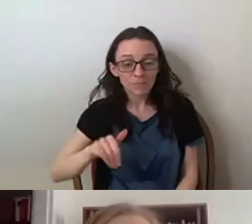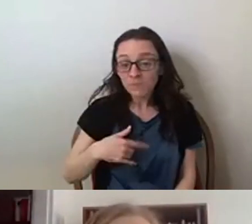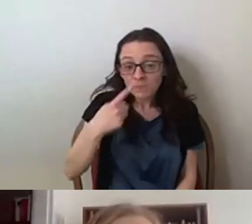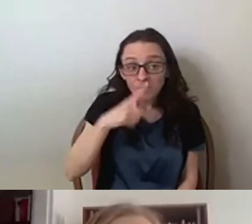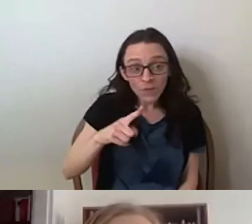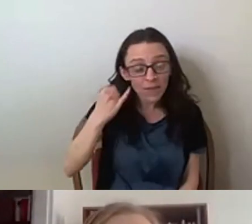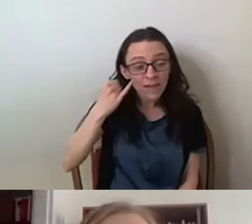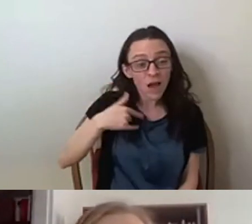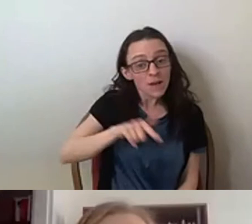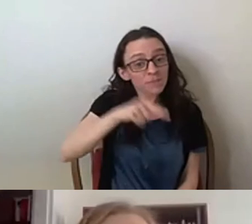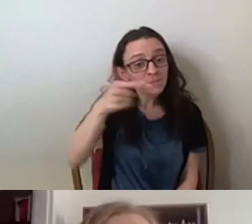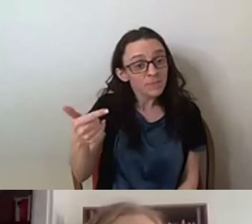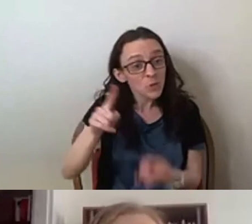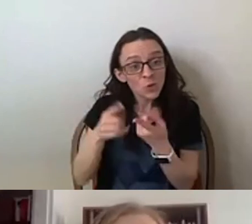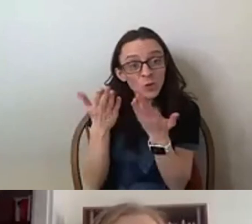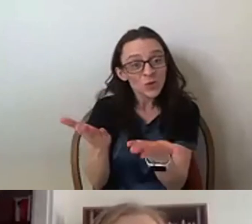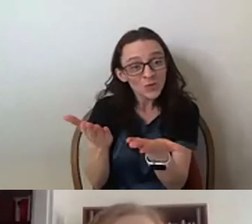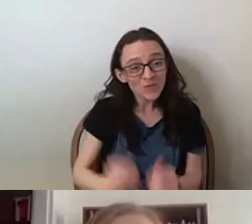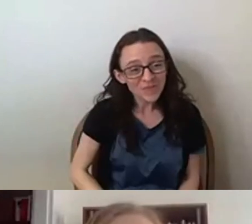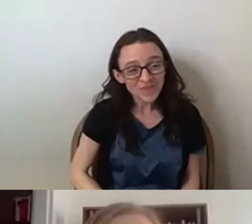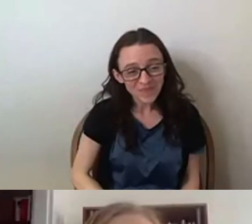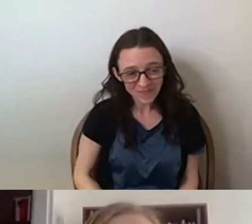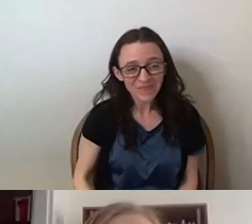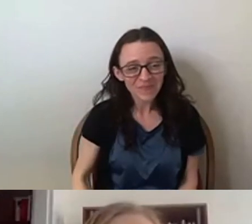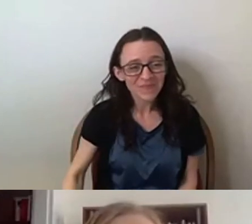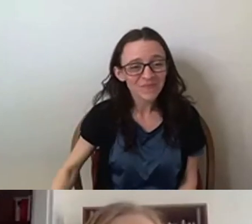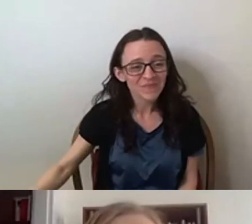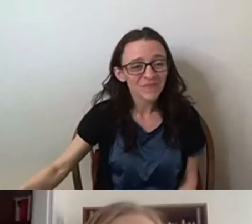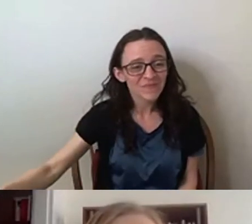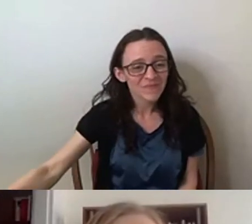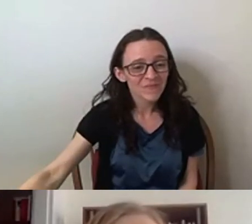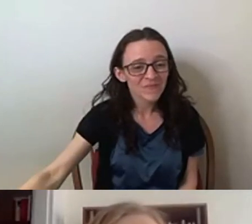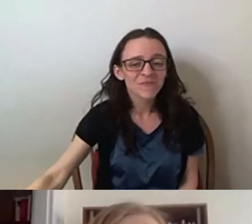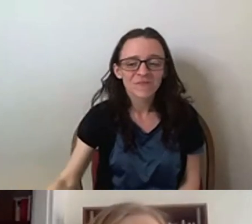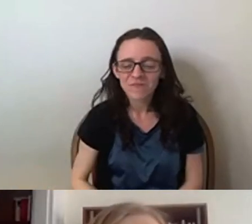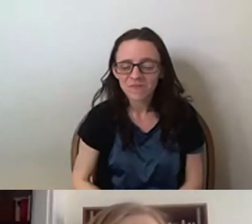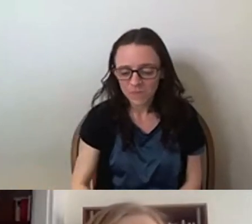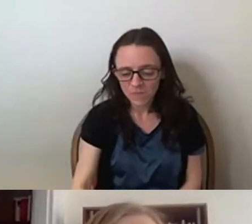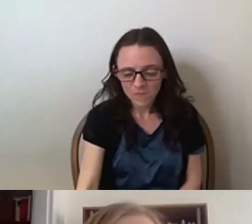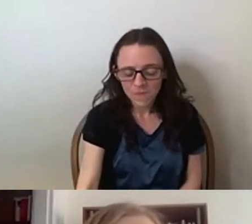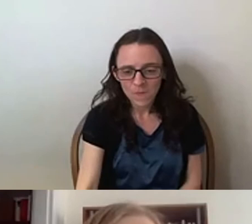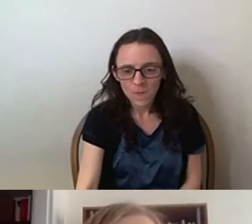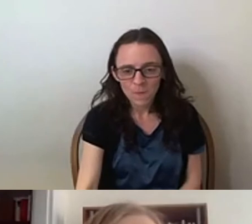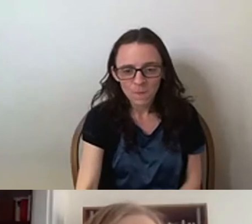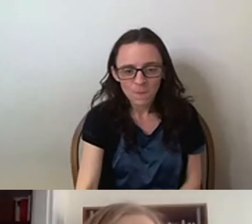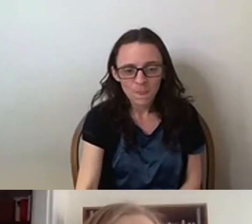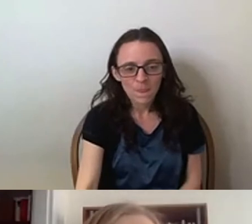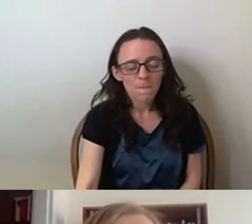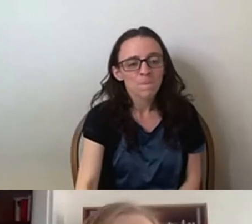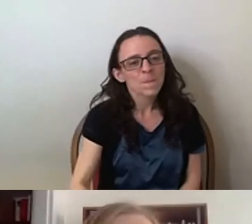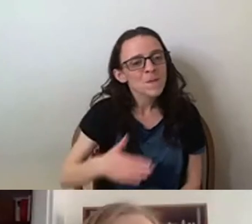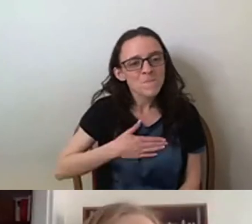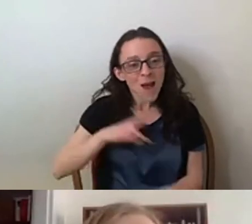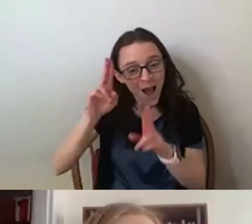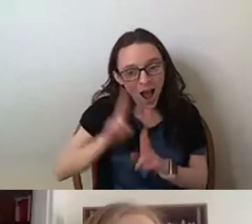the microphone and the floor over to you? Thank you, Dean Foyger. I'm happy to see everyone